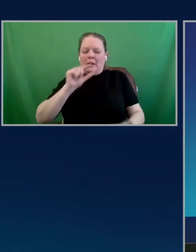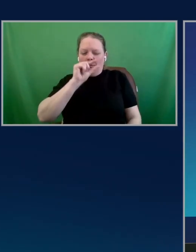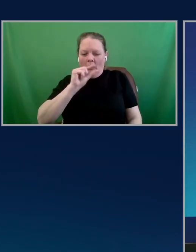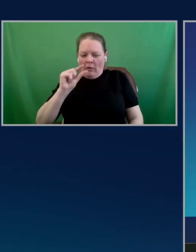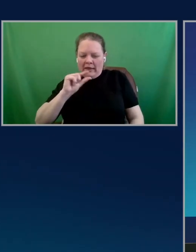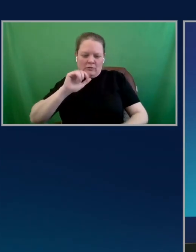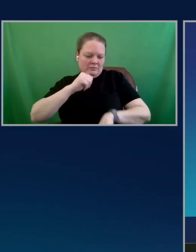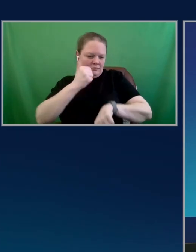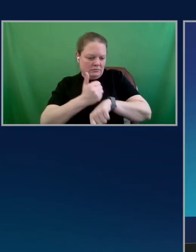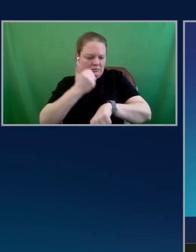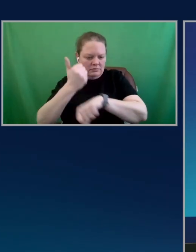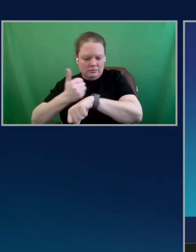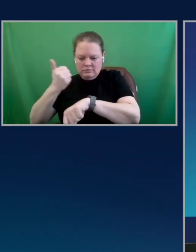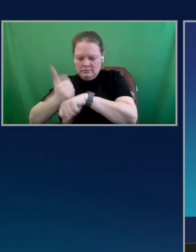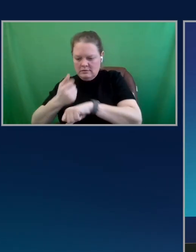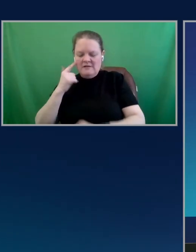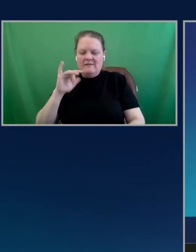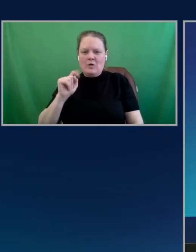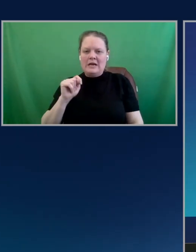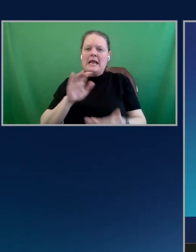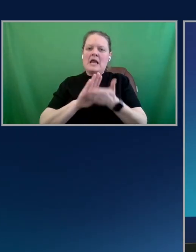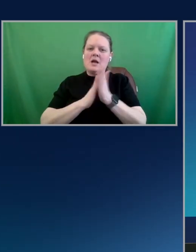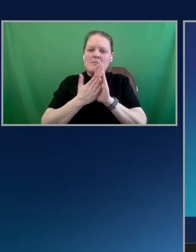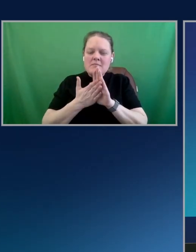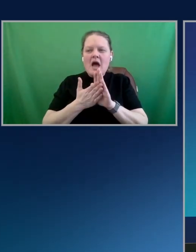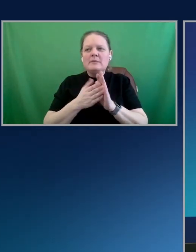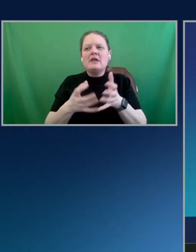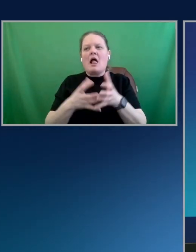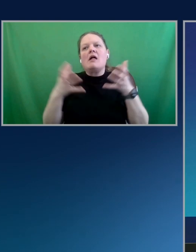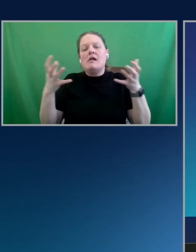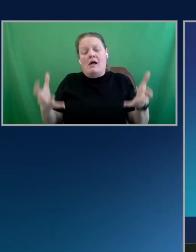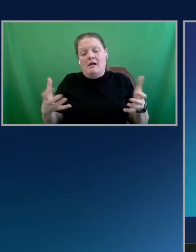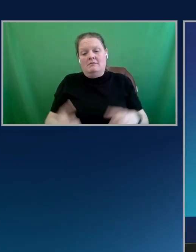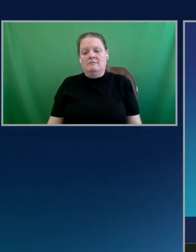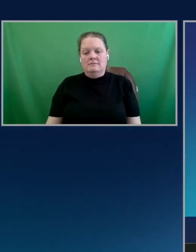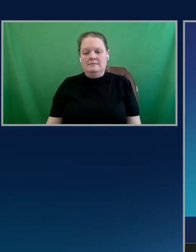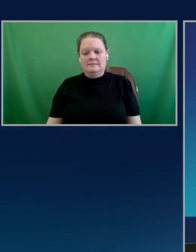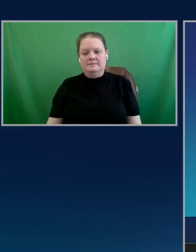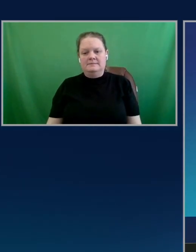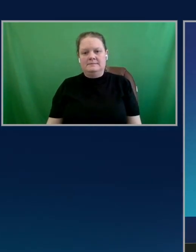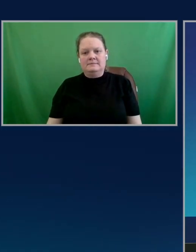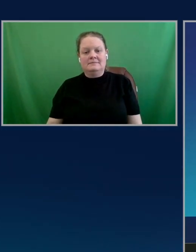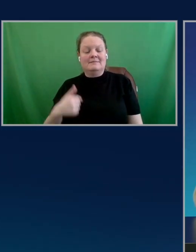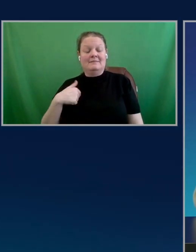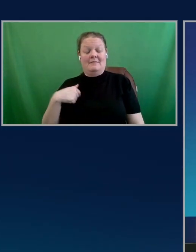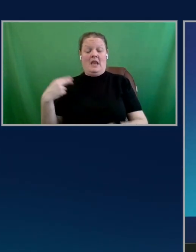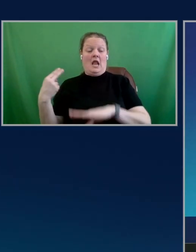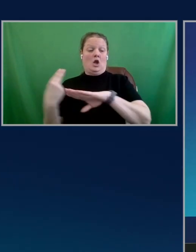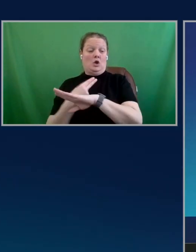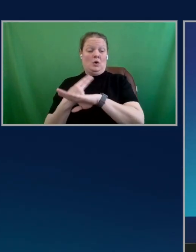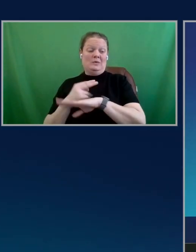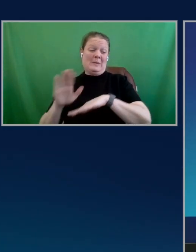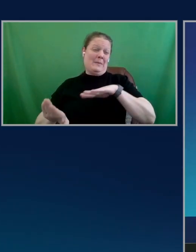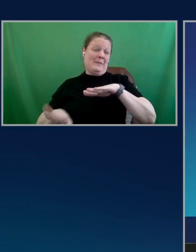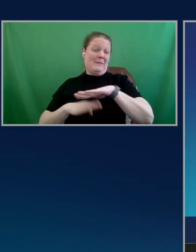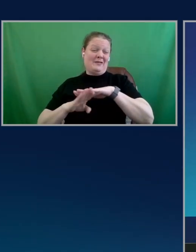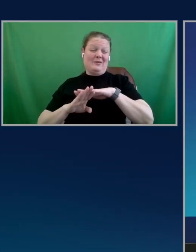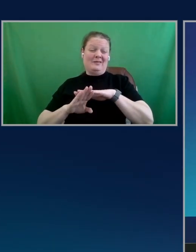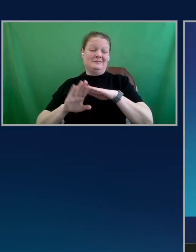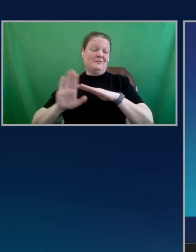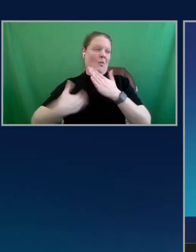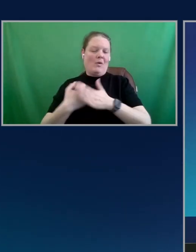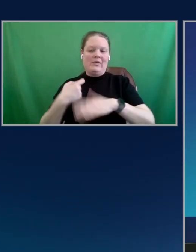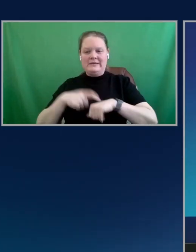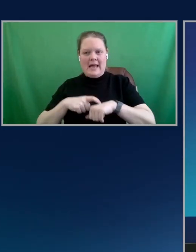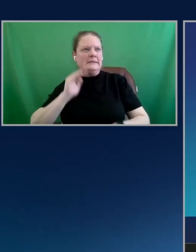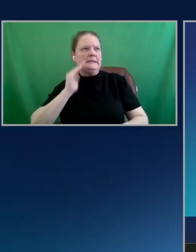it. It ends up being a lot. So I use it basically all the time. Yeah. It sounds like that's what I'd be using too.